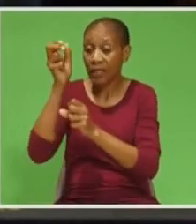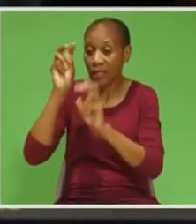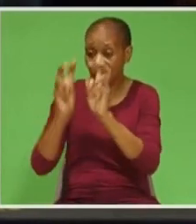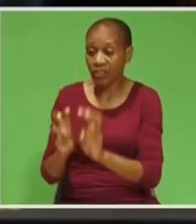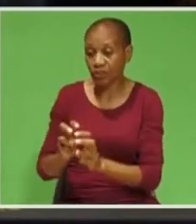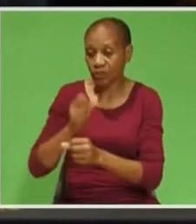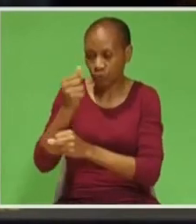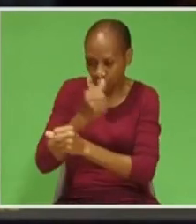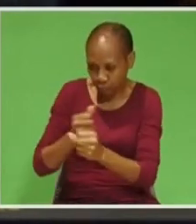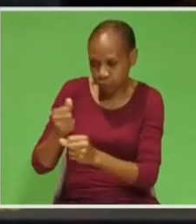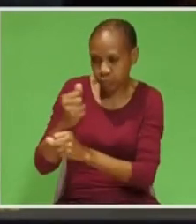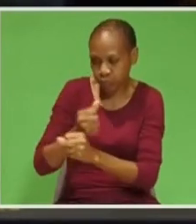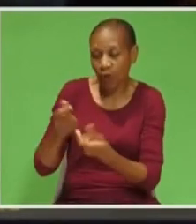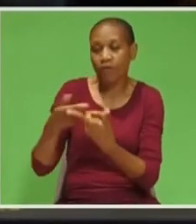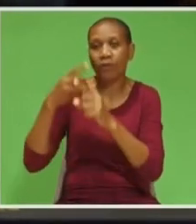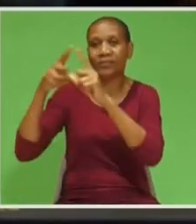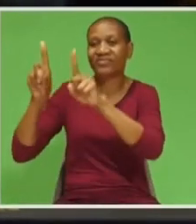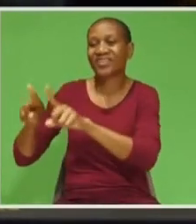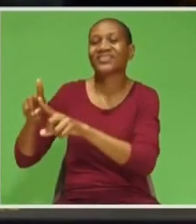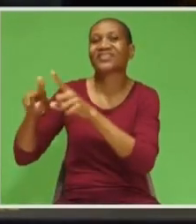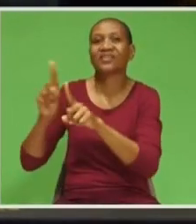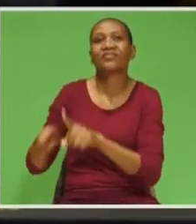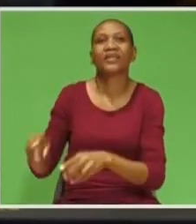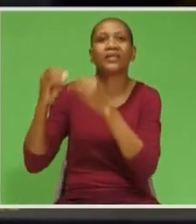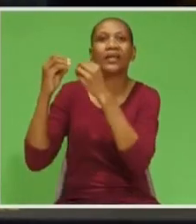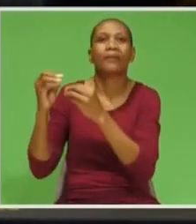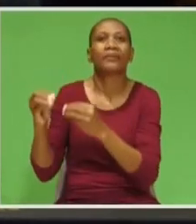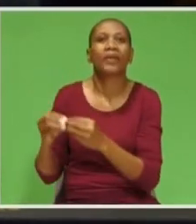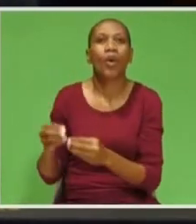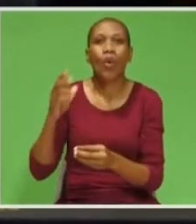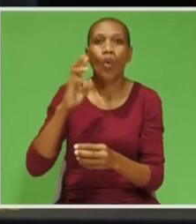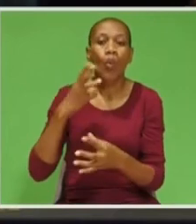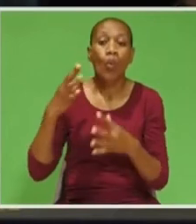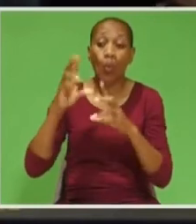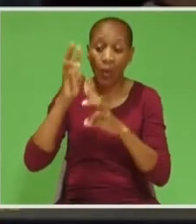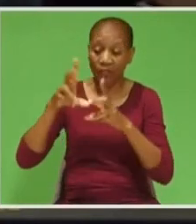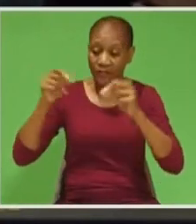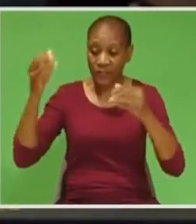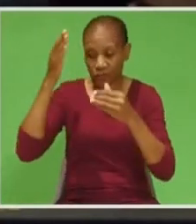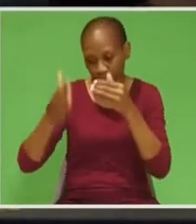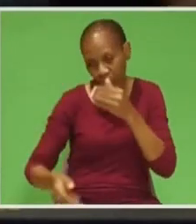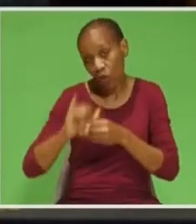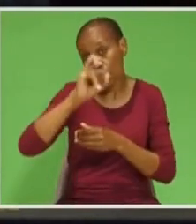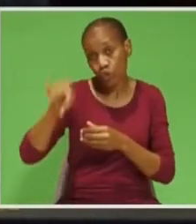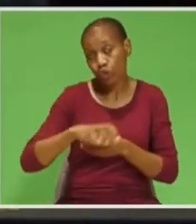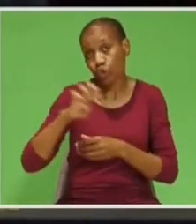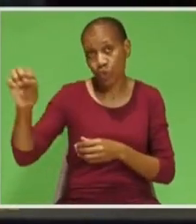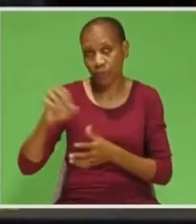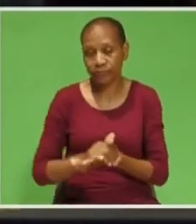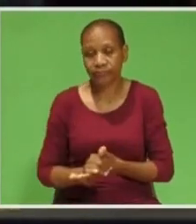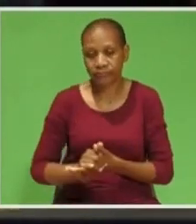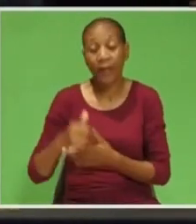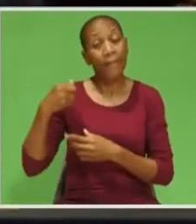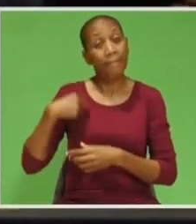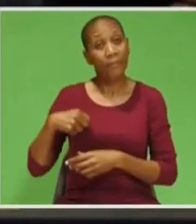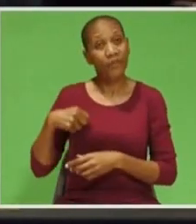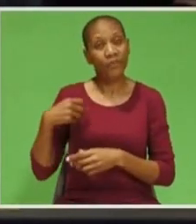independent power producers. This study will be completed by the end of June. Koka has been hardest